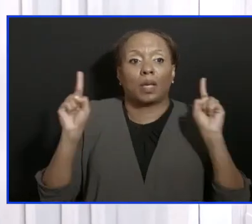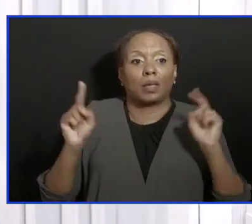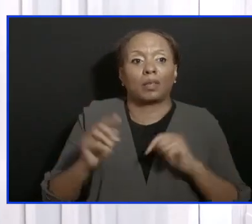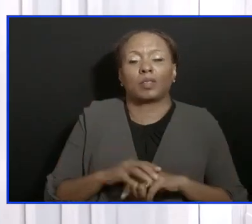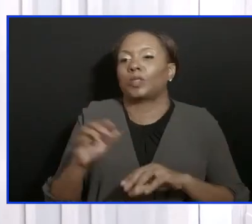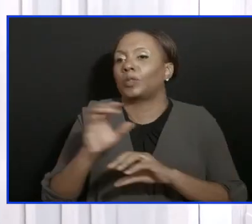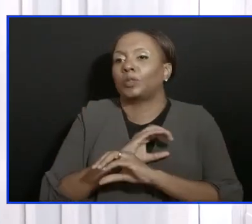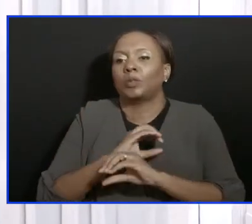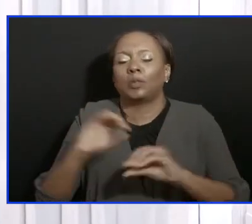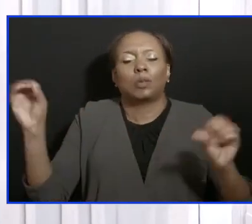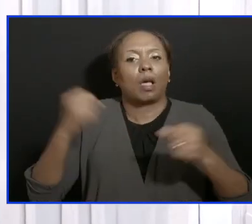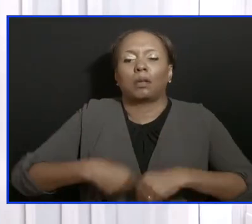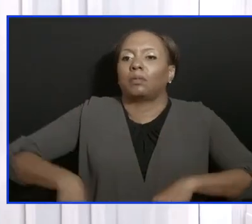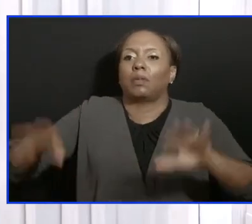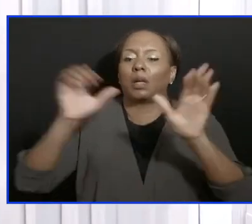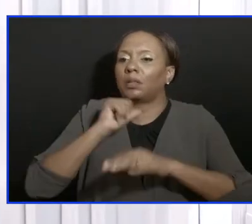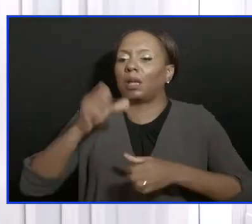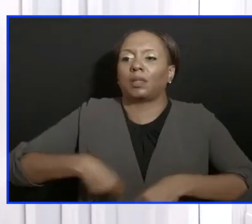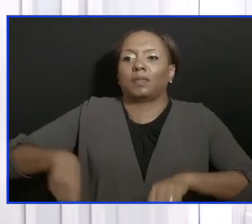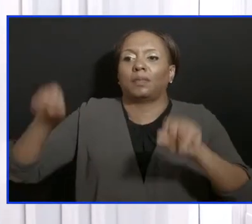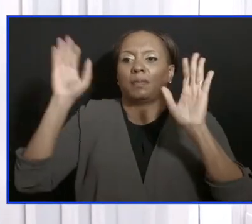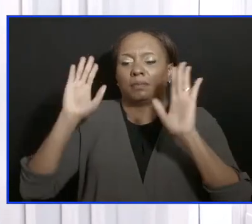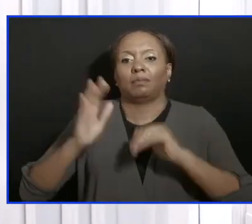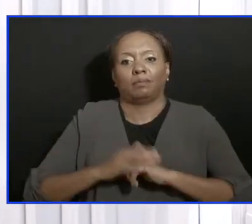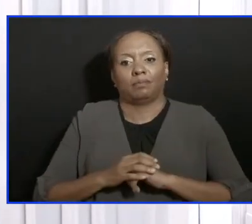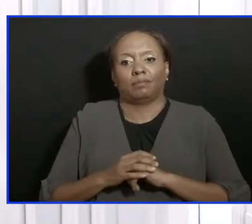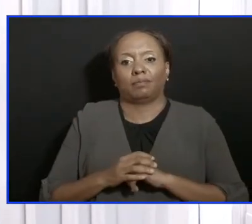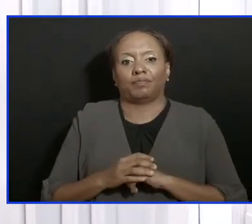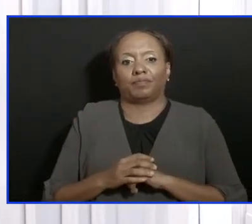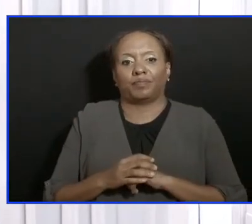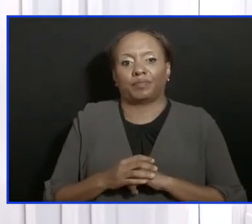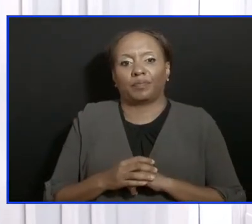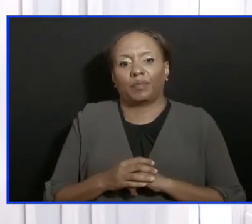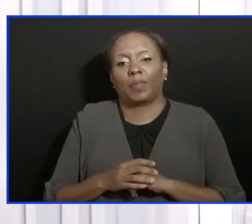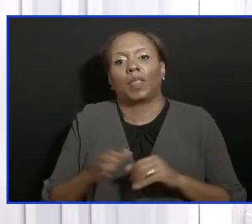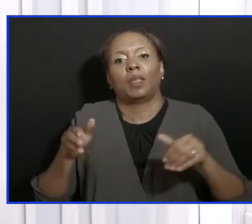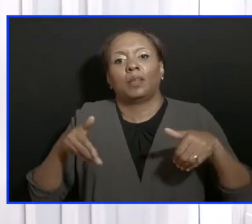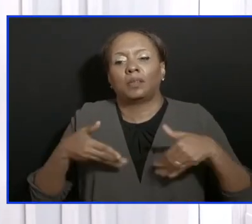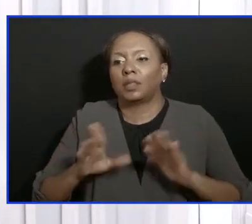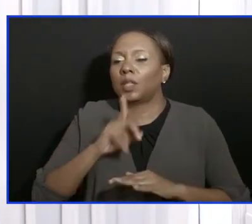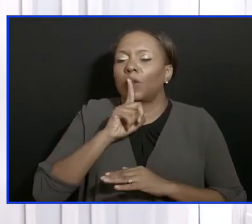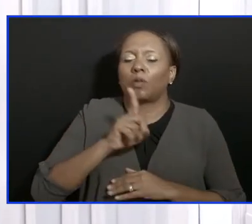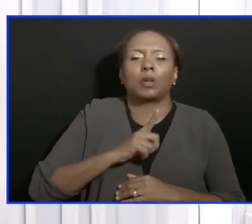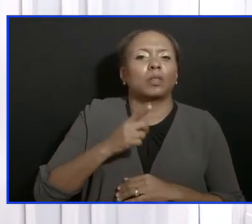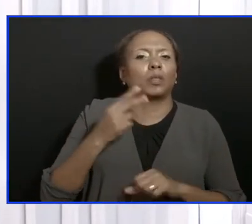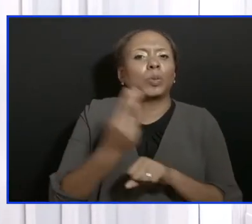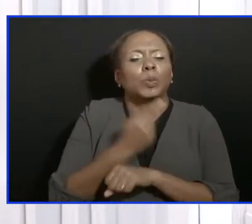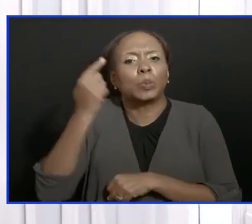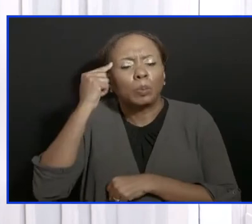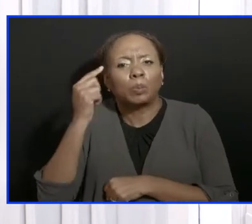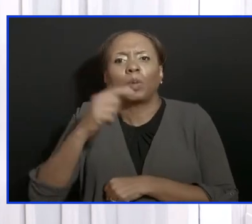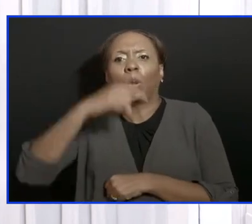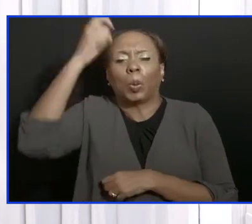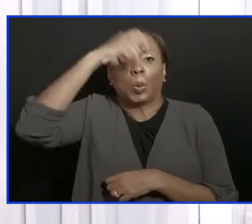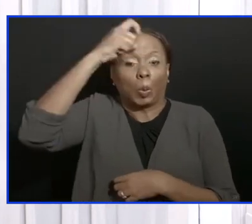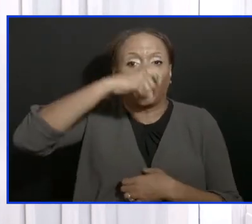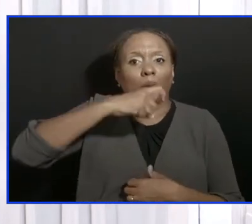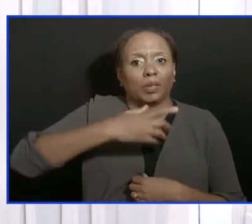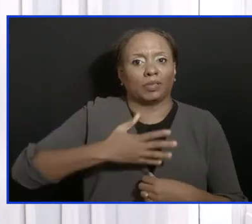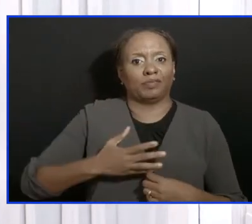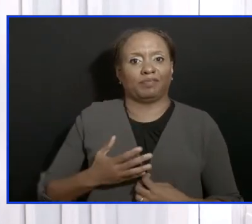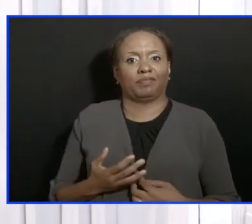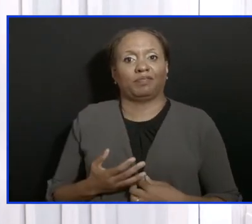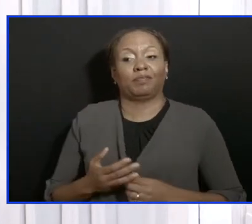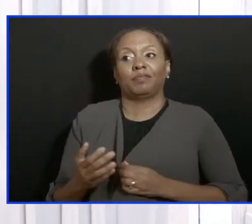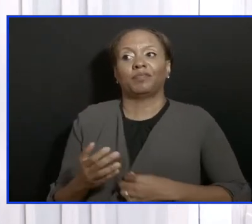there shall be no surrender and no retreat. But let us do it, applying our hearts to wisdom and recognizing, please, that